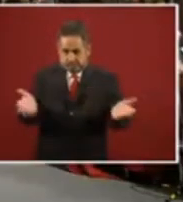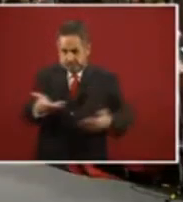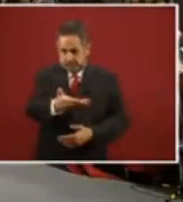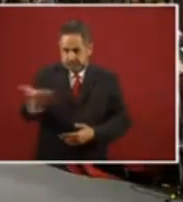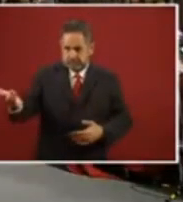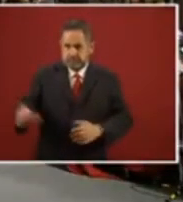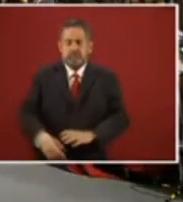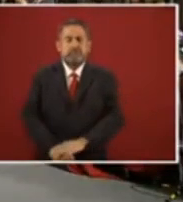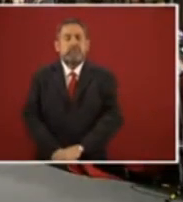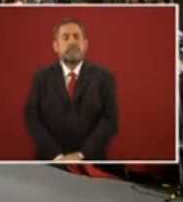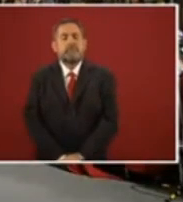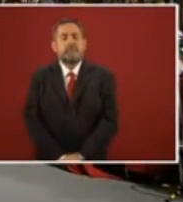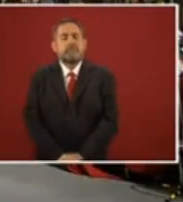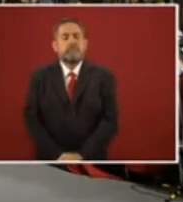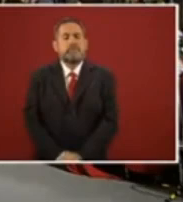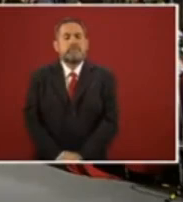floor.